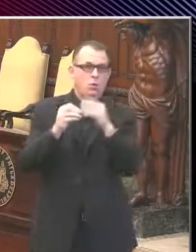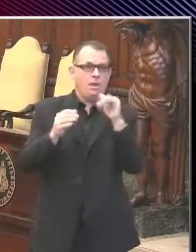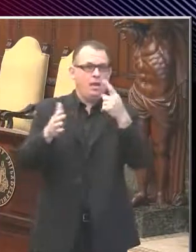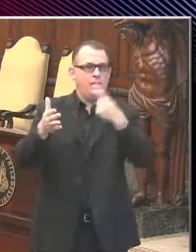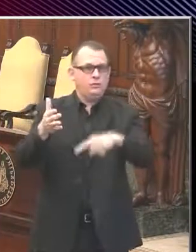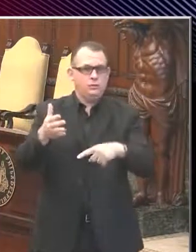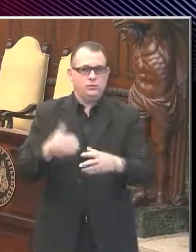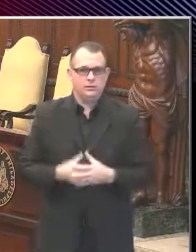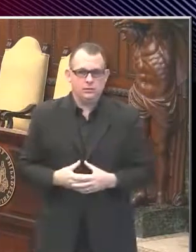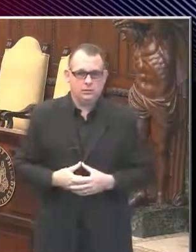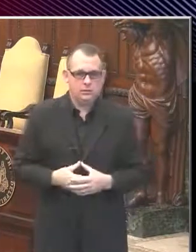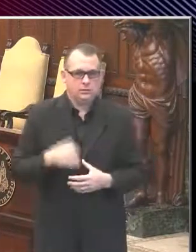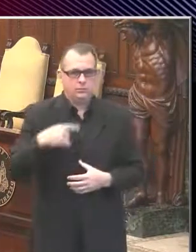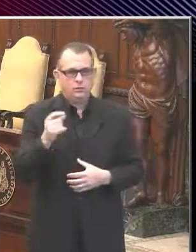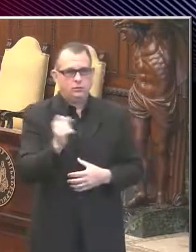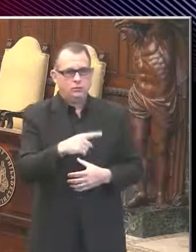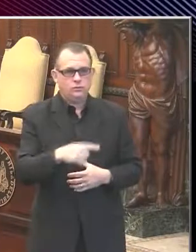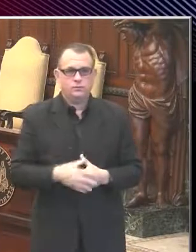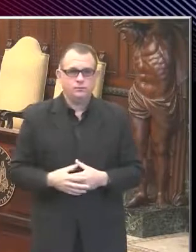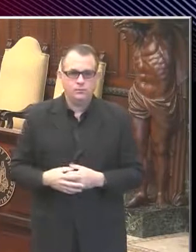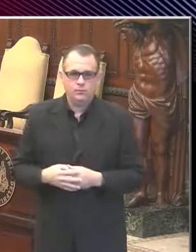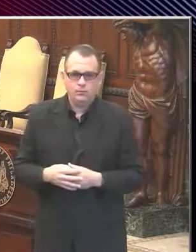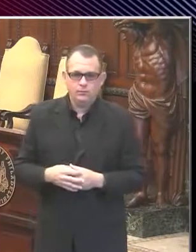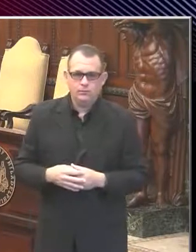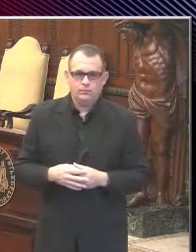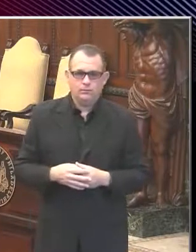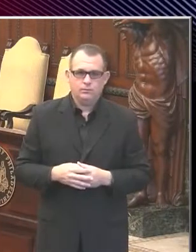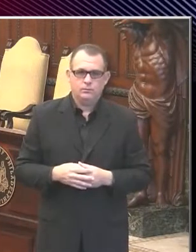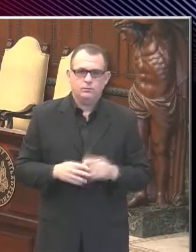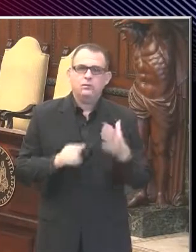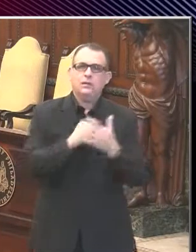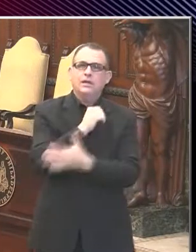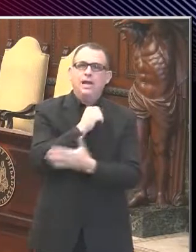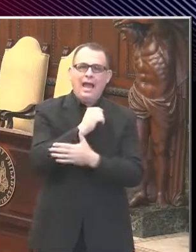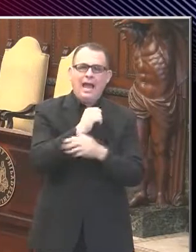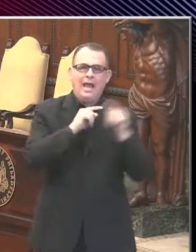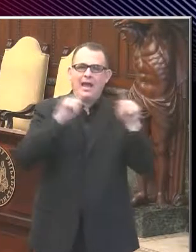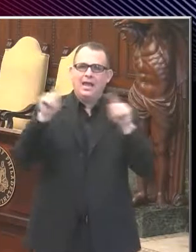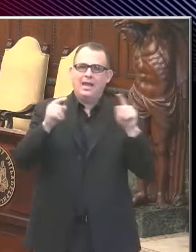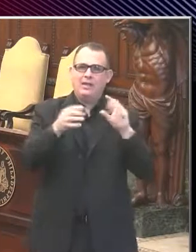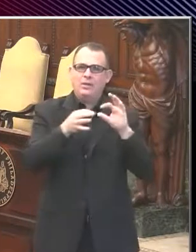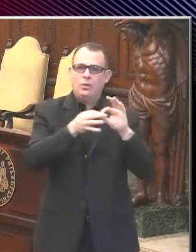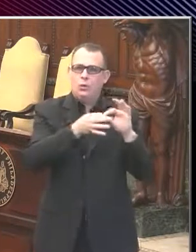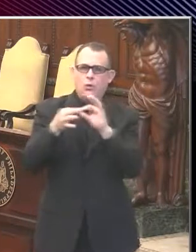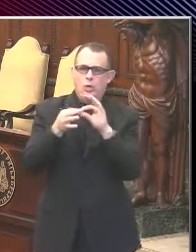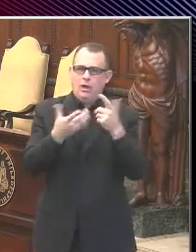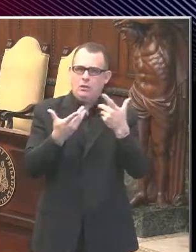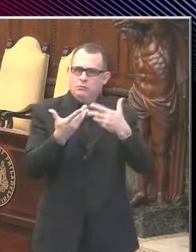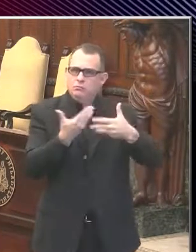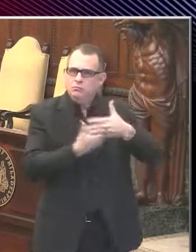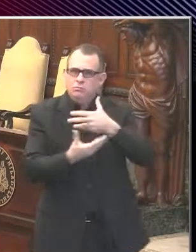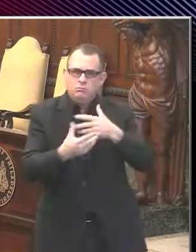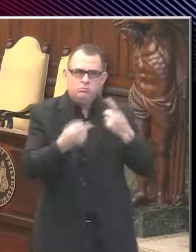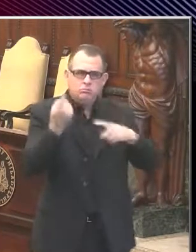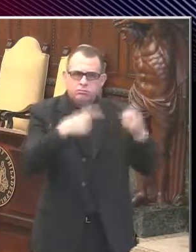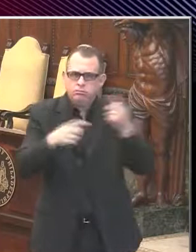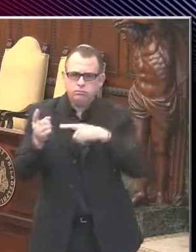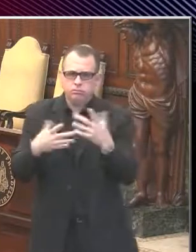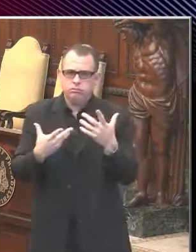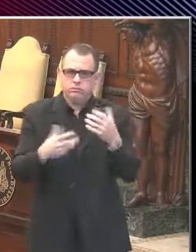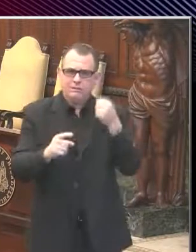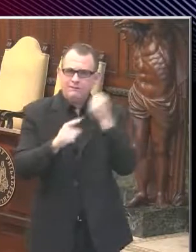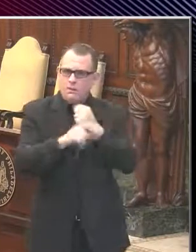coordination are you having with surrounding counties? Because I would imagine this affects all, you know, all the counties